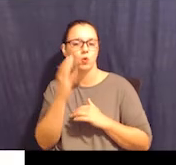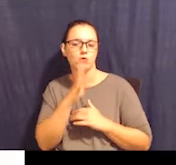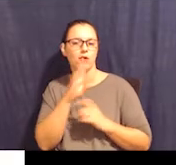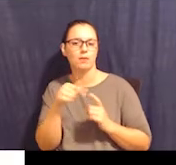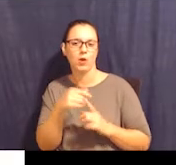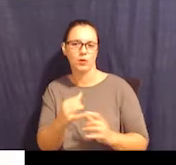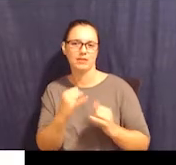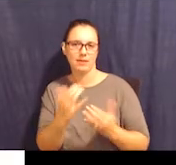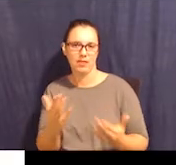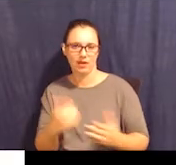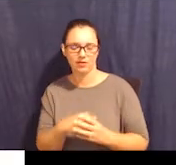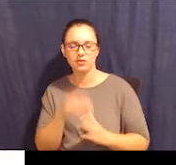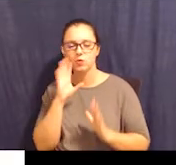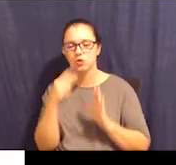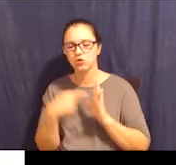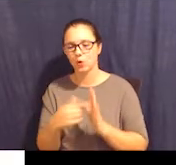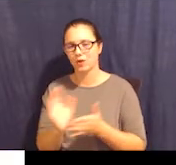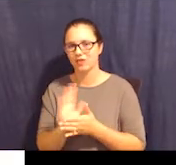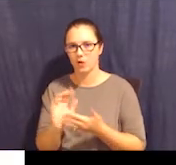works.